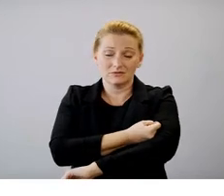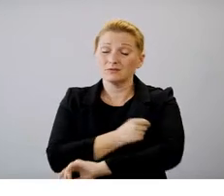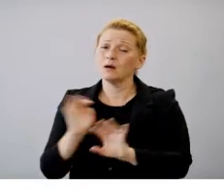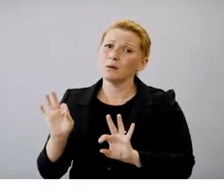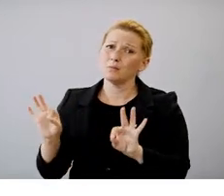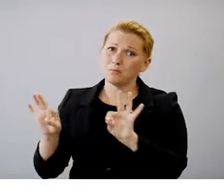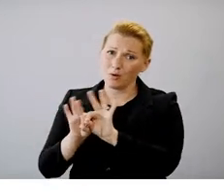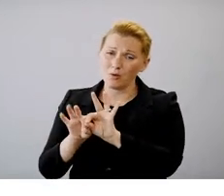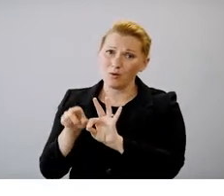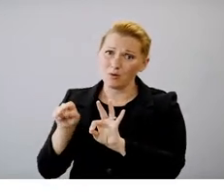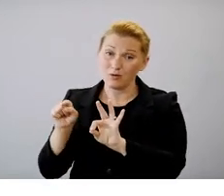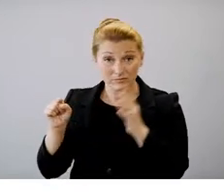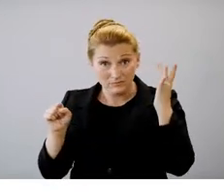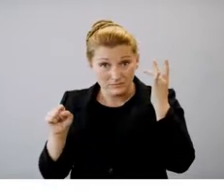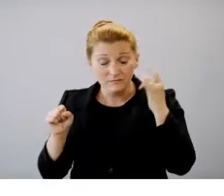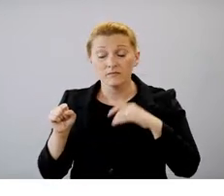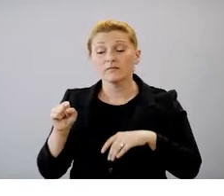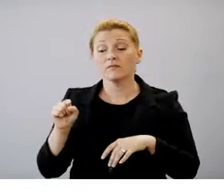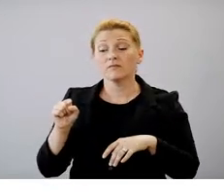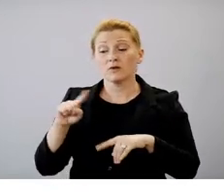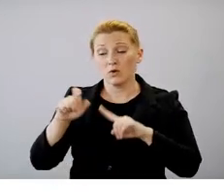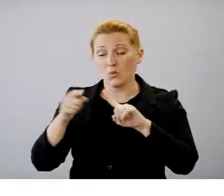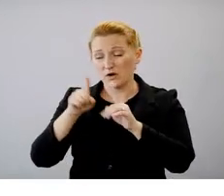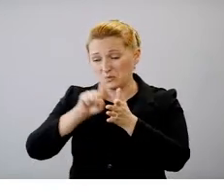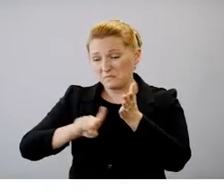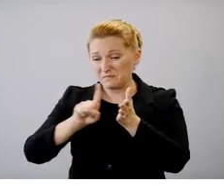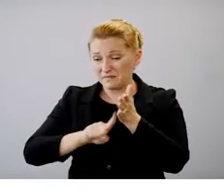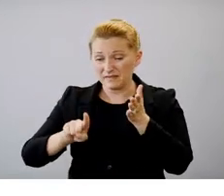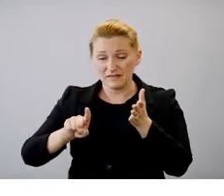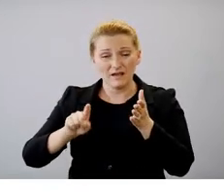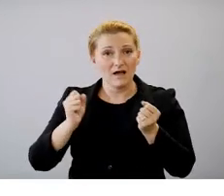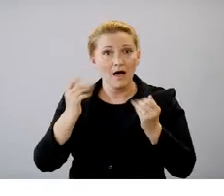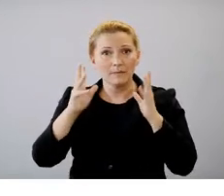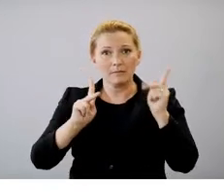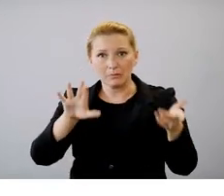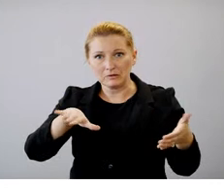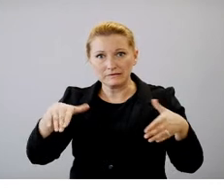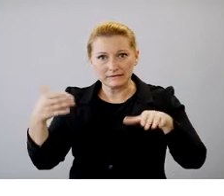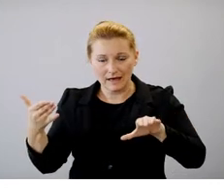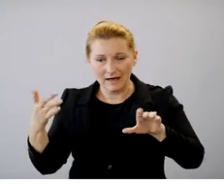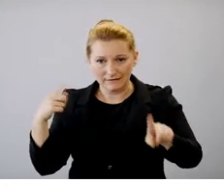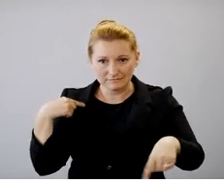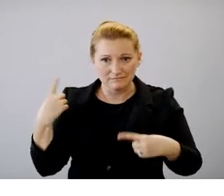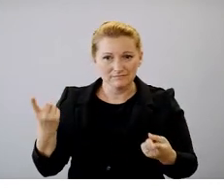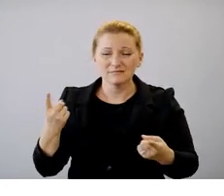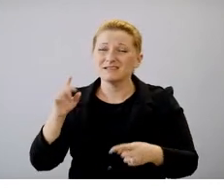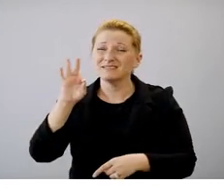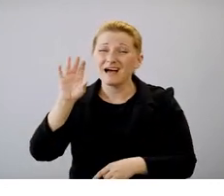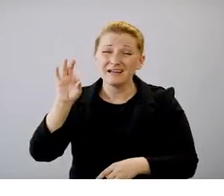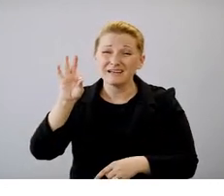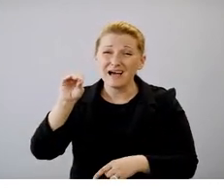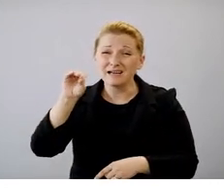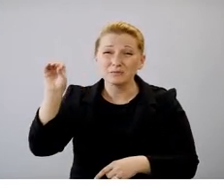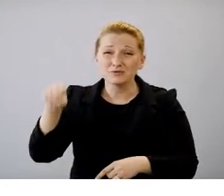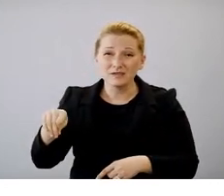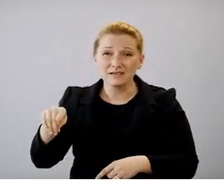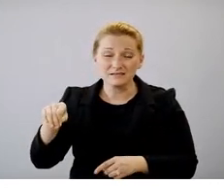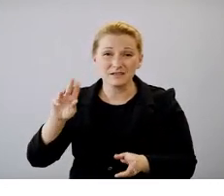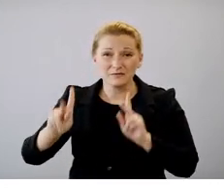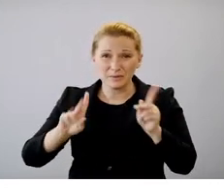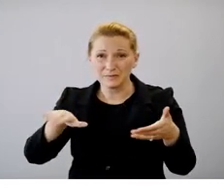since the beginning of the pandemic, over 90 percent of the total deaths in Arizona have been in those that are 55